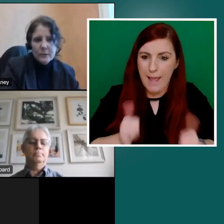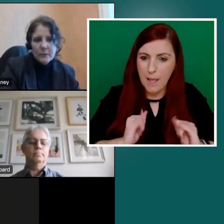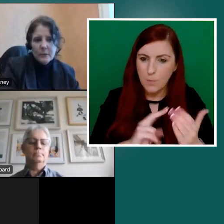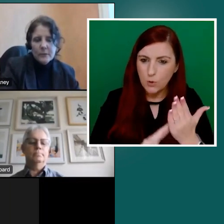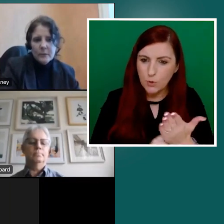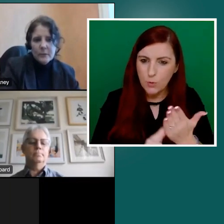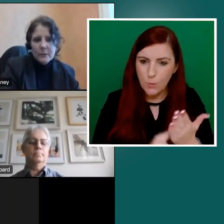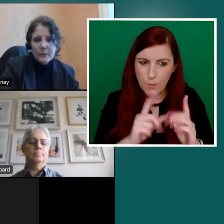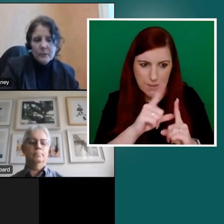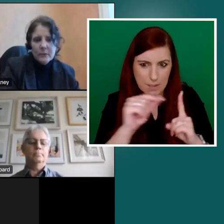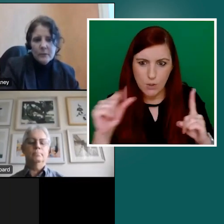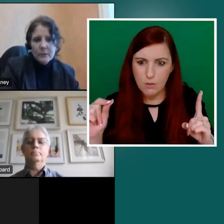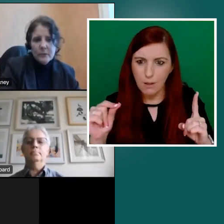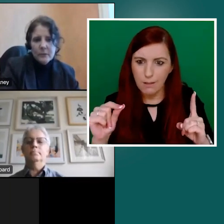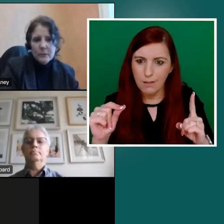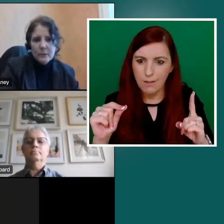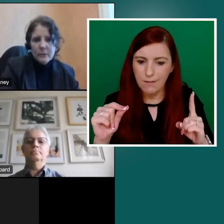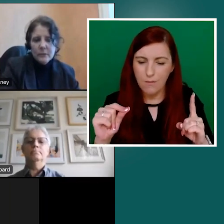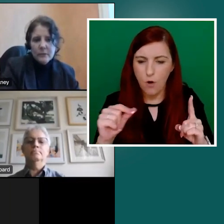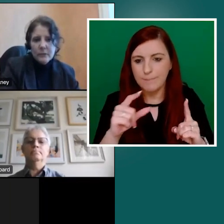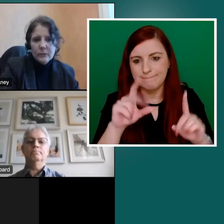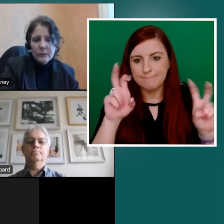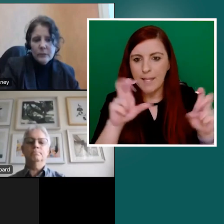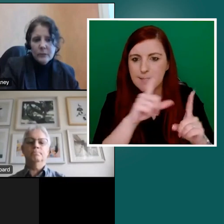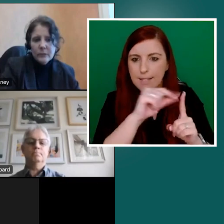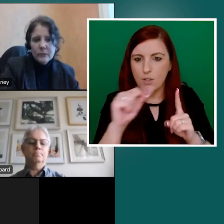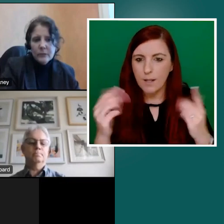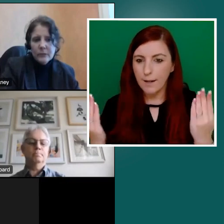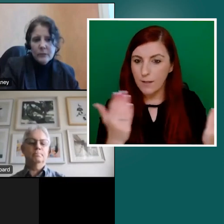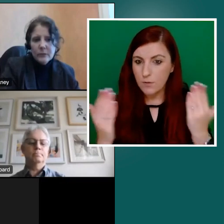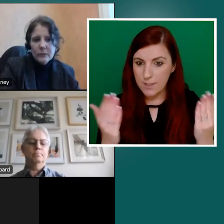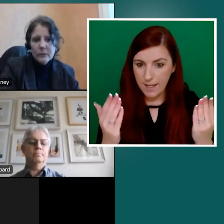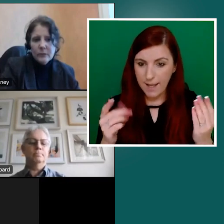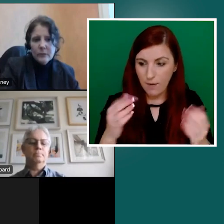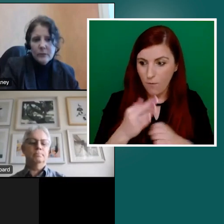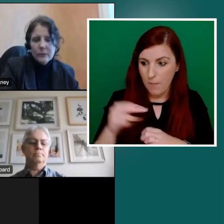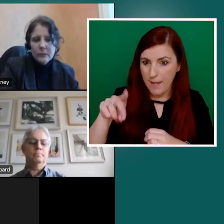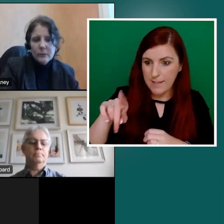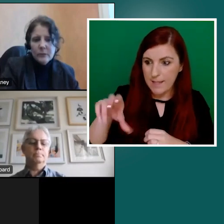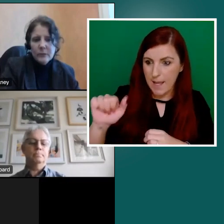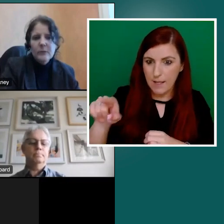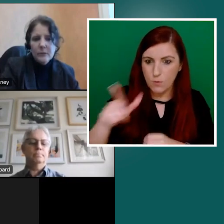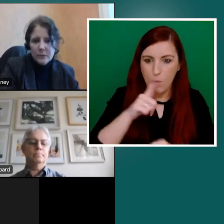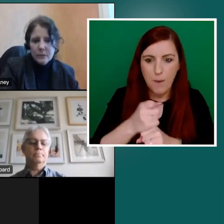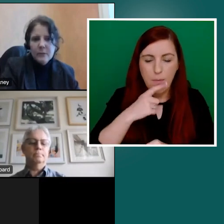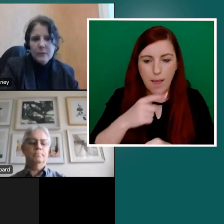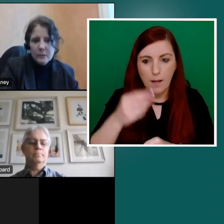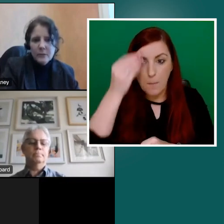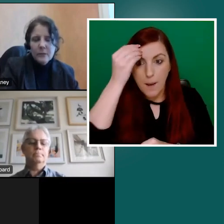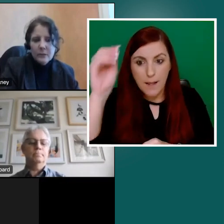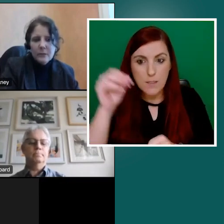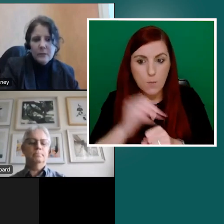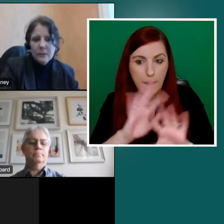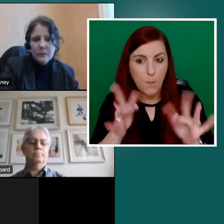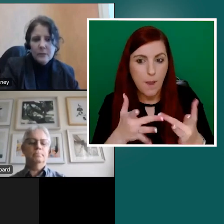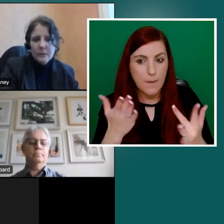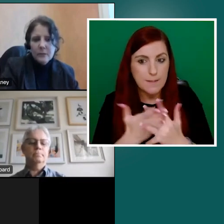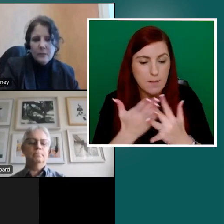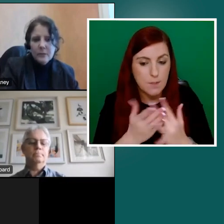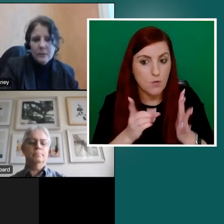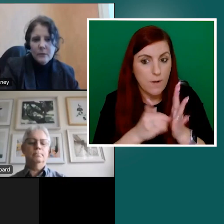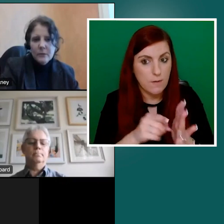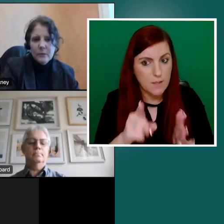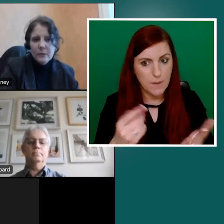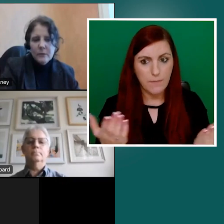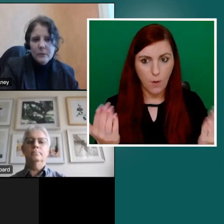interventions from the NDA in terms of compliance with the Web Accessibility Directive are something that have been hugely welcomed by